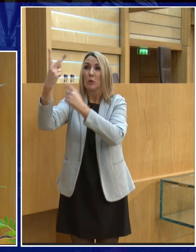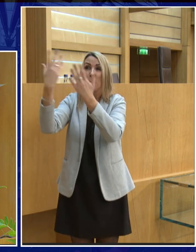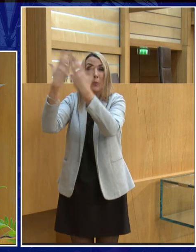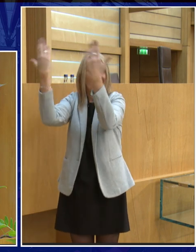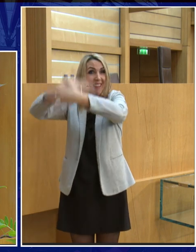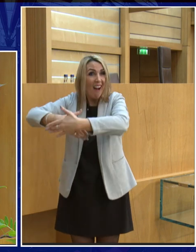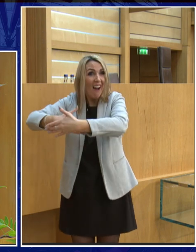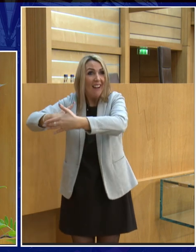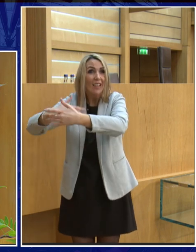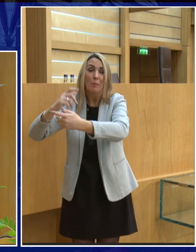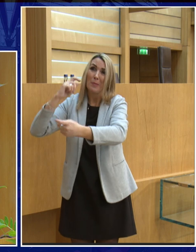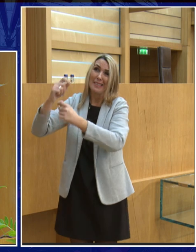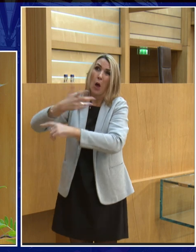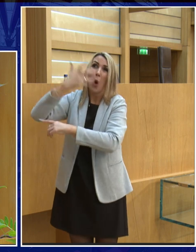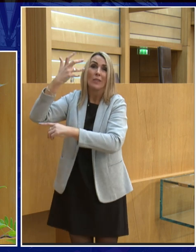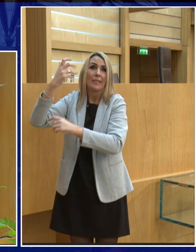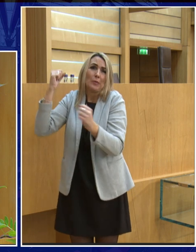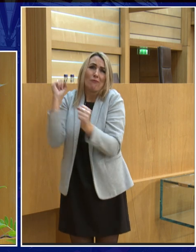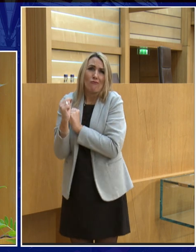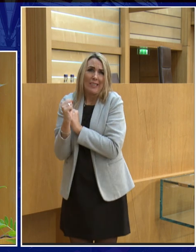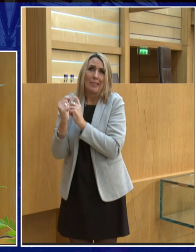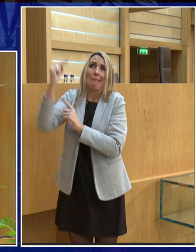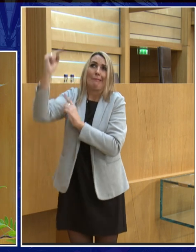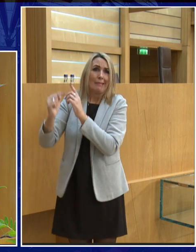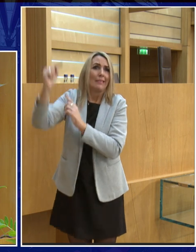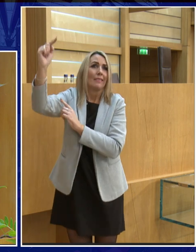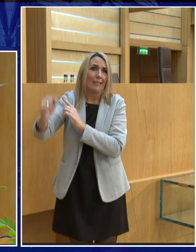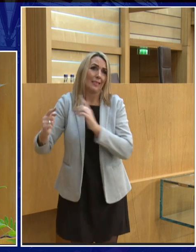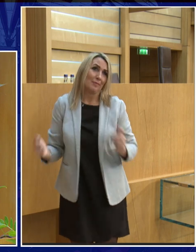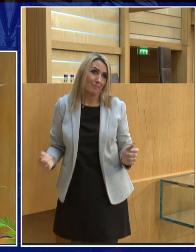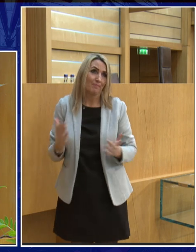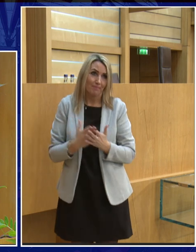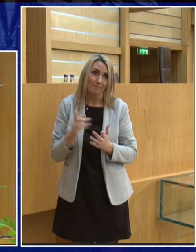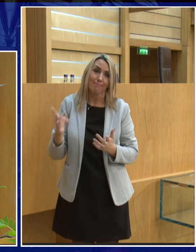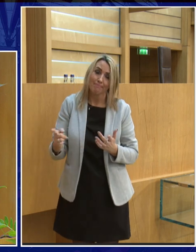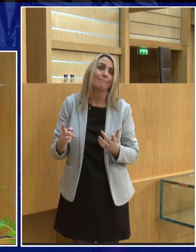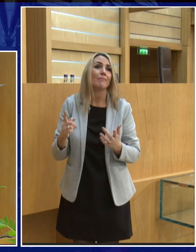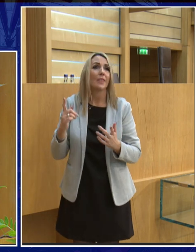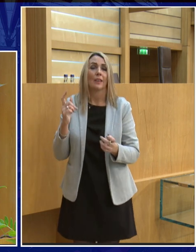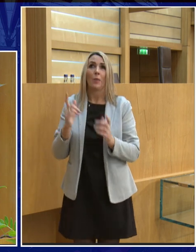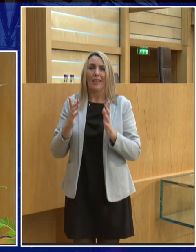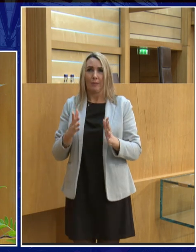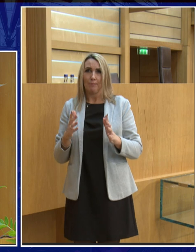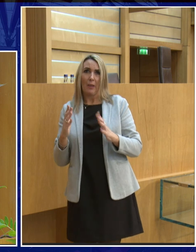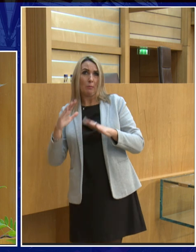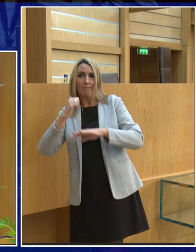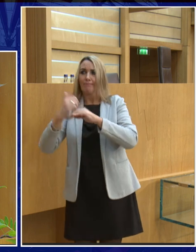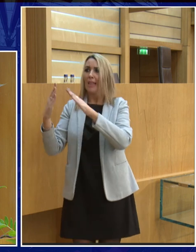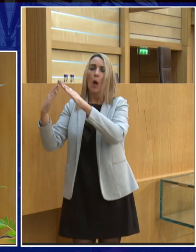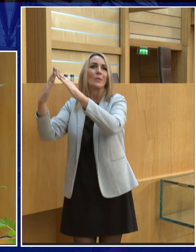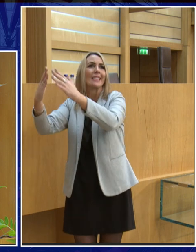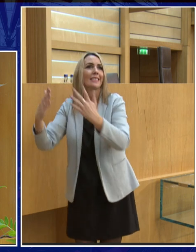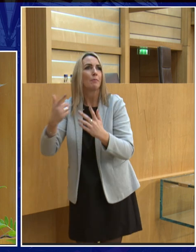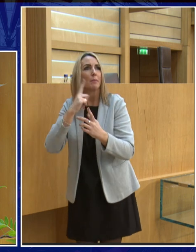temperature change between them would be vast bigger than Antarctica and so we need to develop sort of houses and things like that